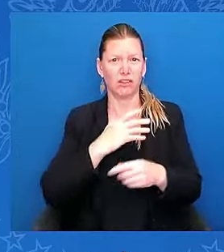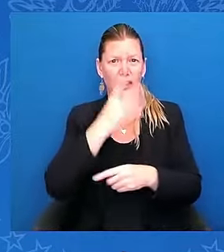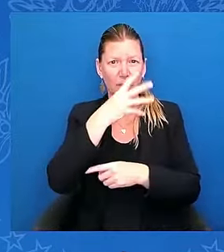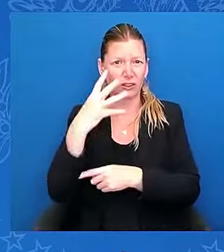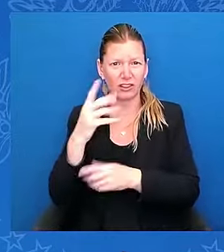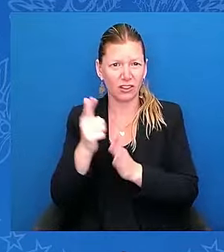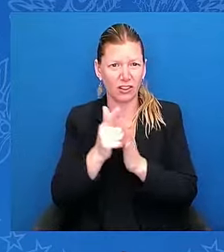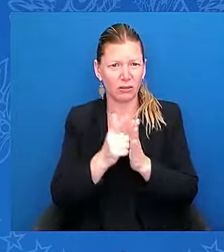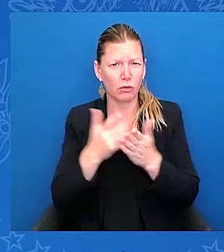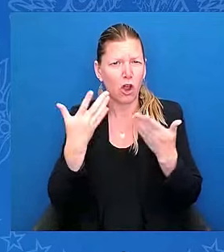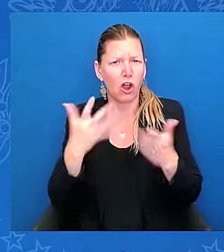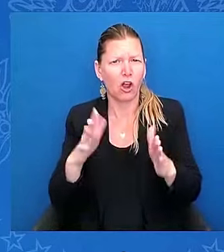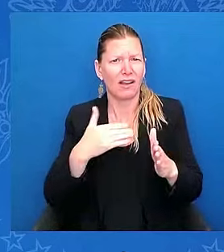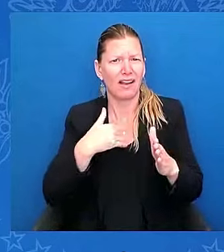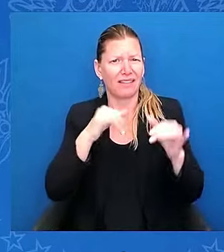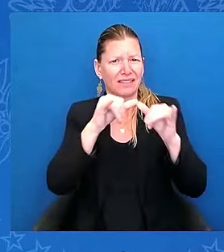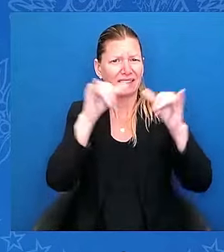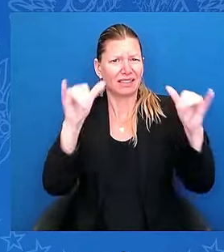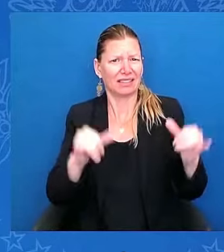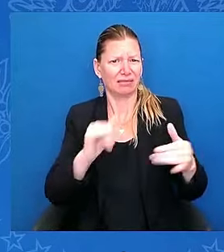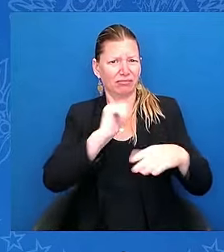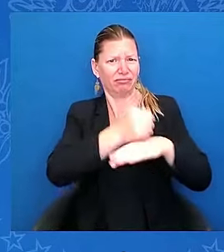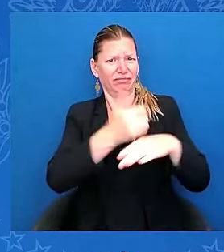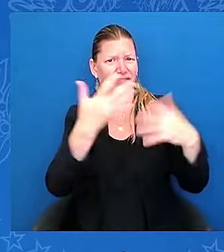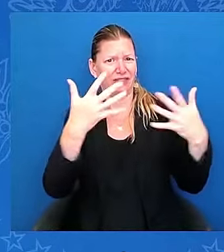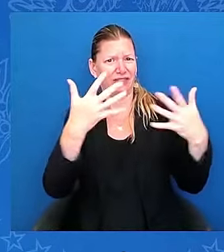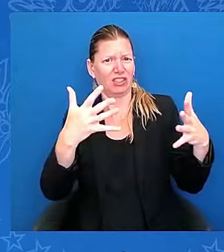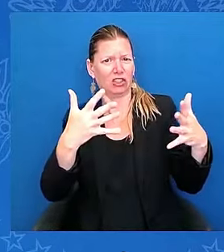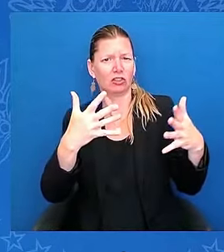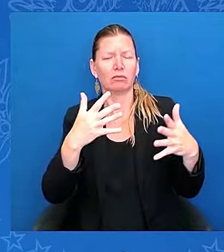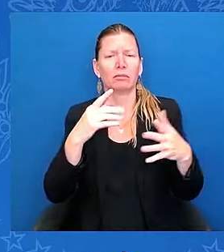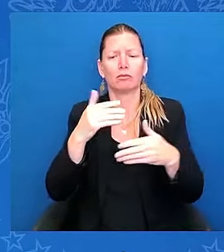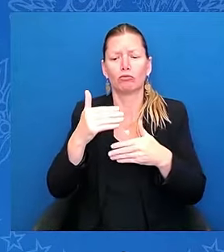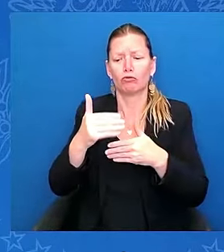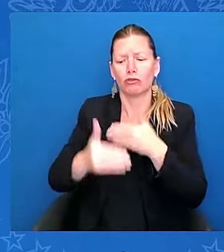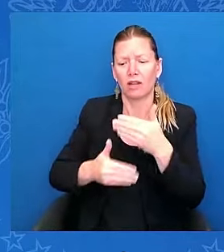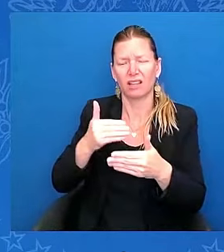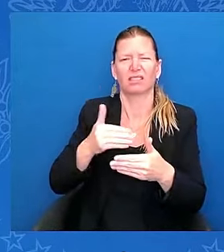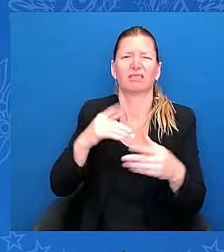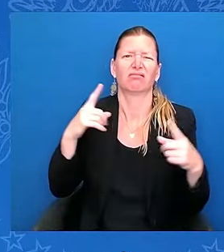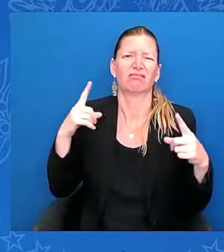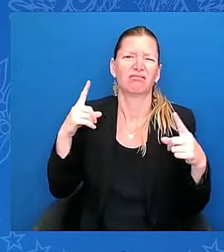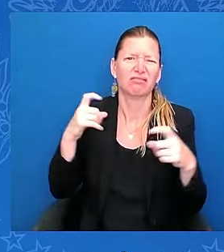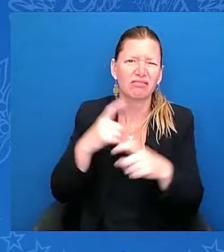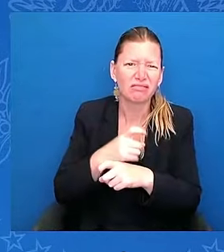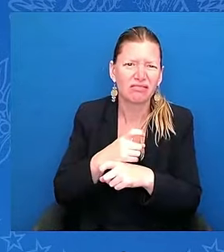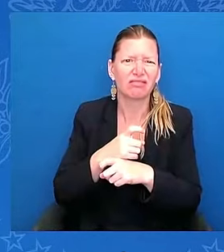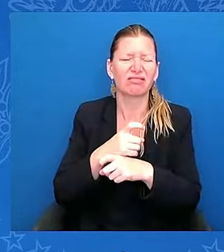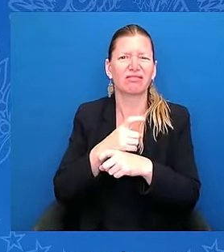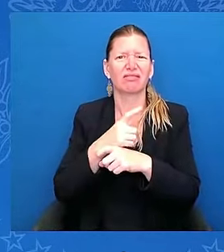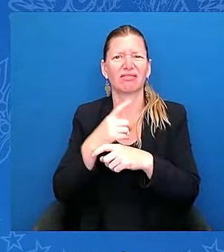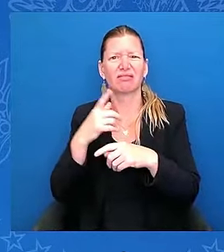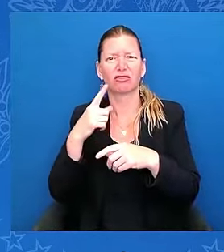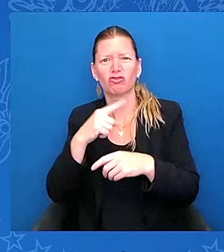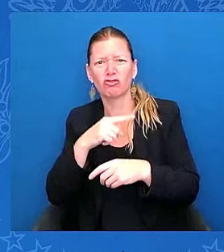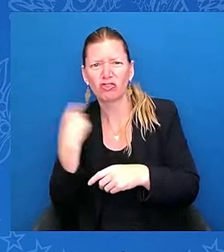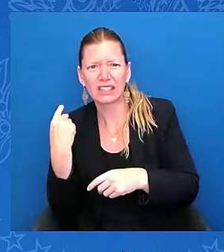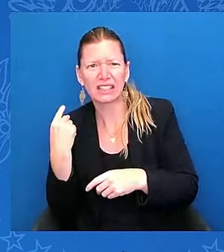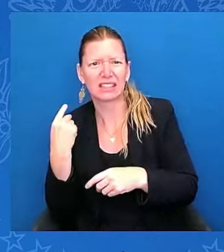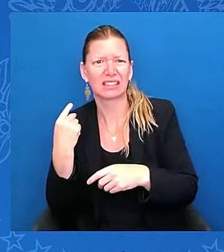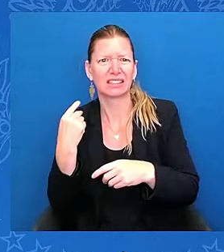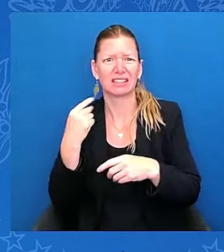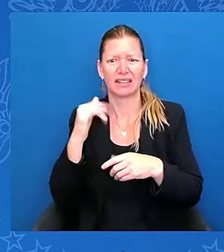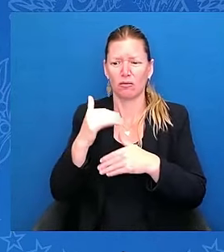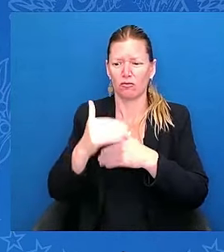process is cumbersome, risky, and it separates families. Under the current process, undocumented spouses of U.S. citizens must go back to their home country — for